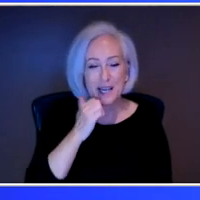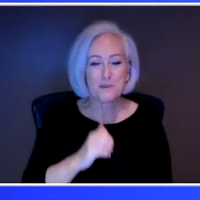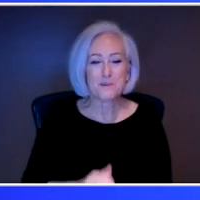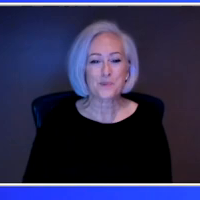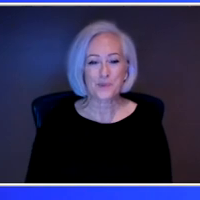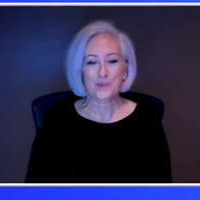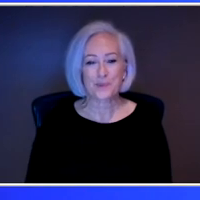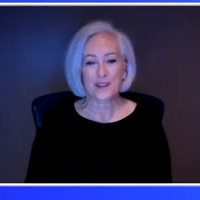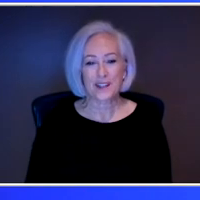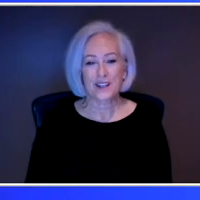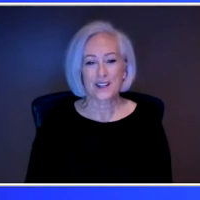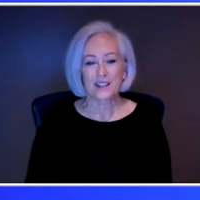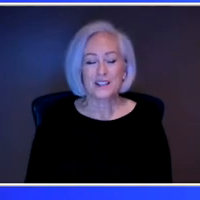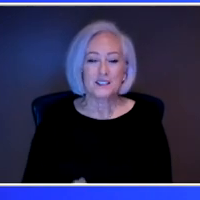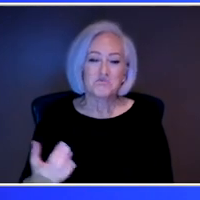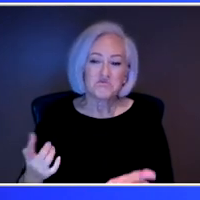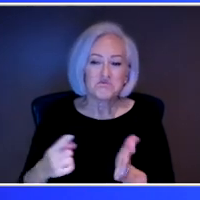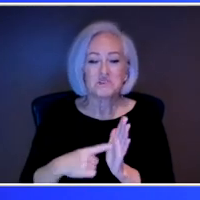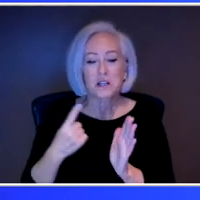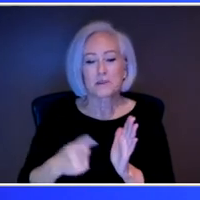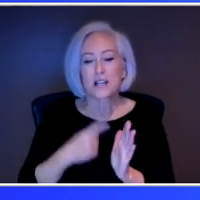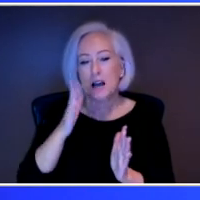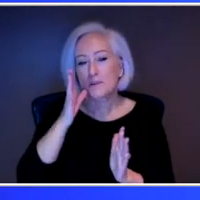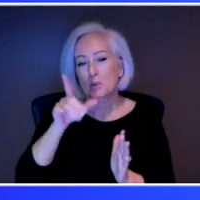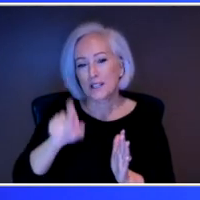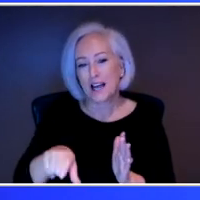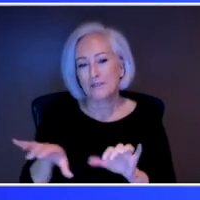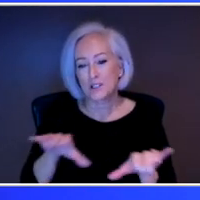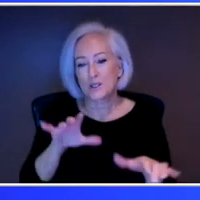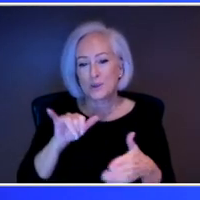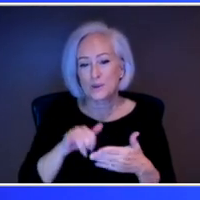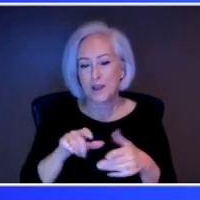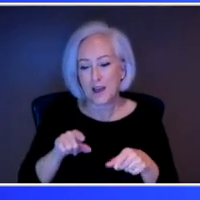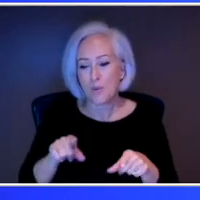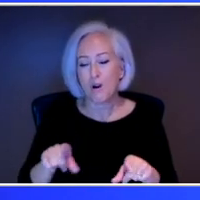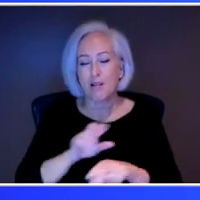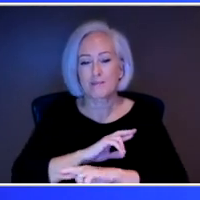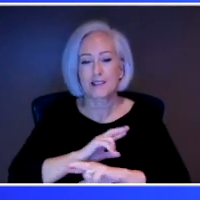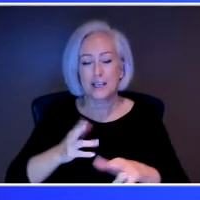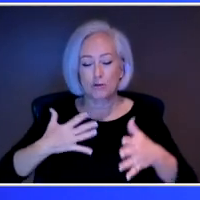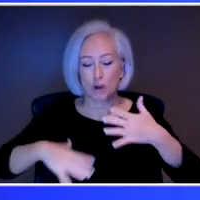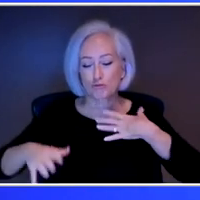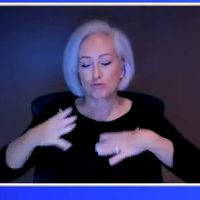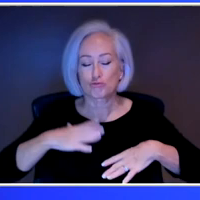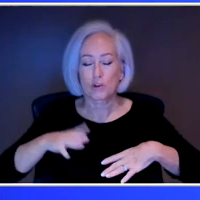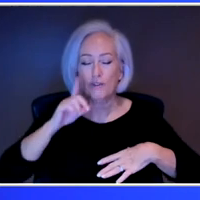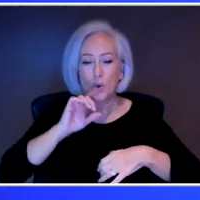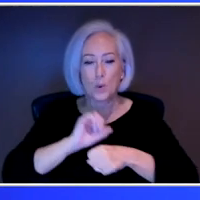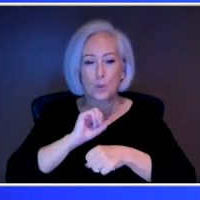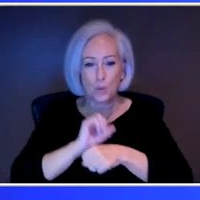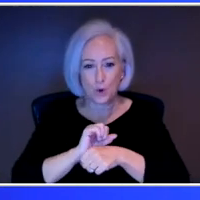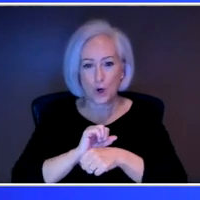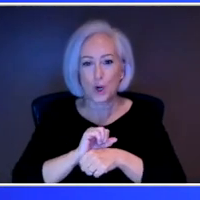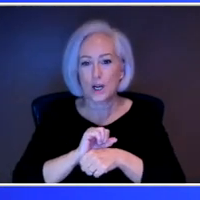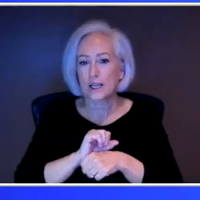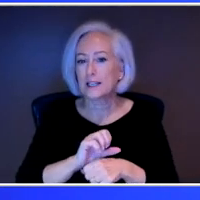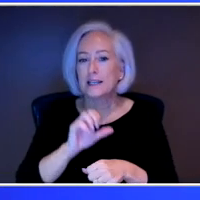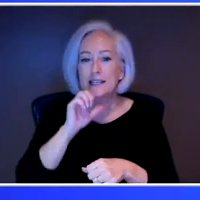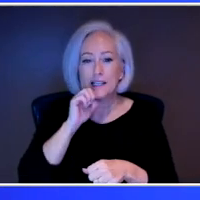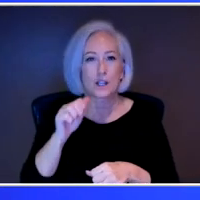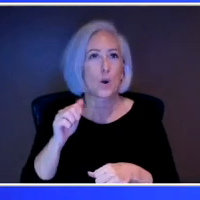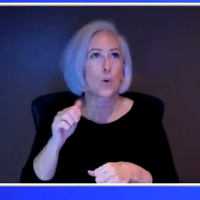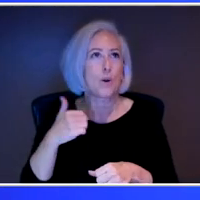And sometimes I'll have to do it just like when I'm getting ready for work, just to get the timing because I'm not in an environment that I can